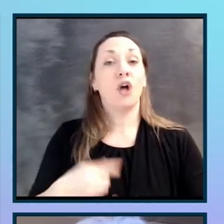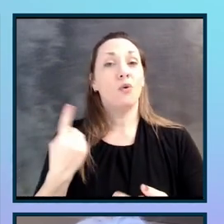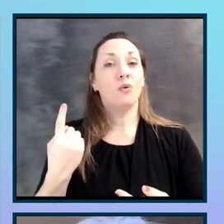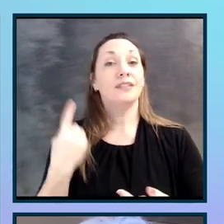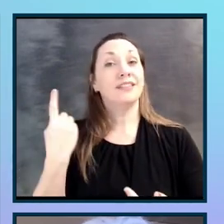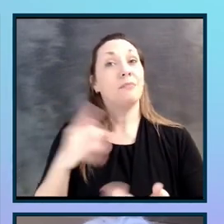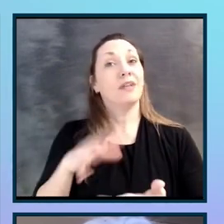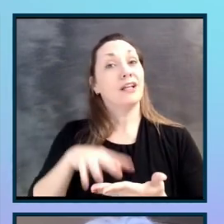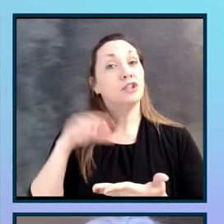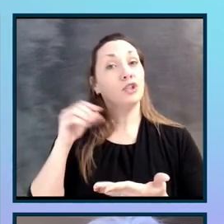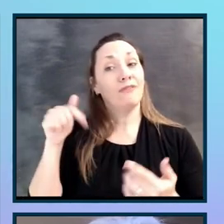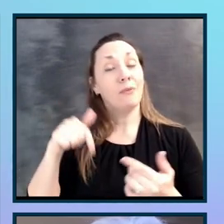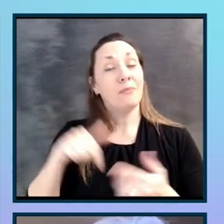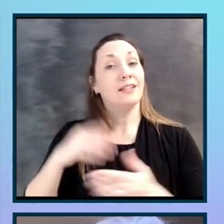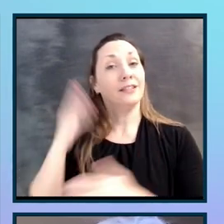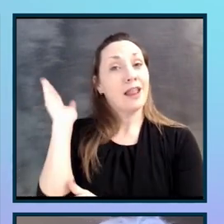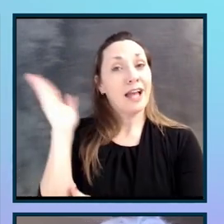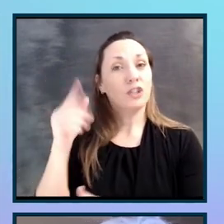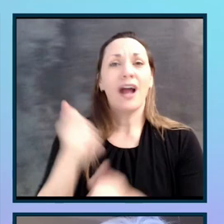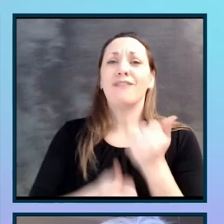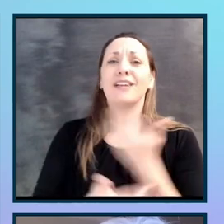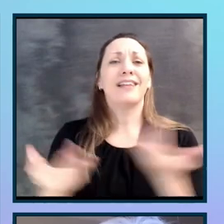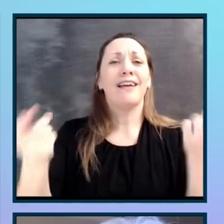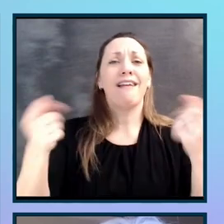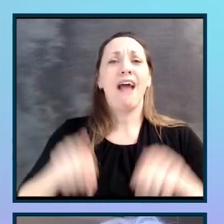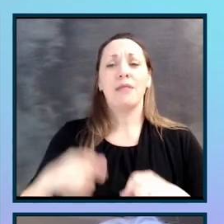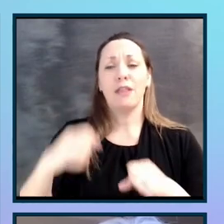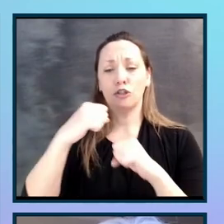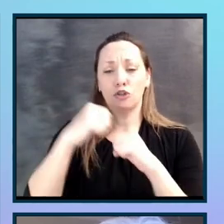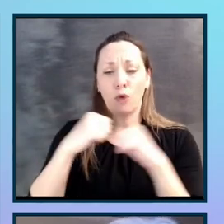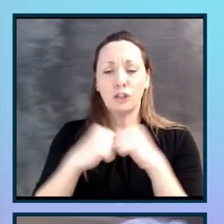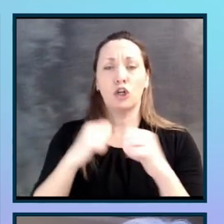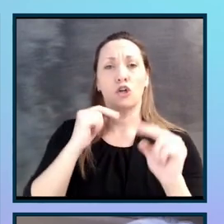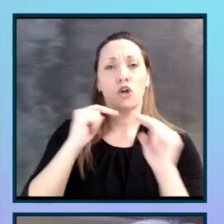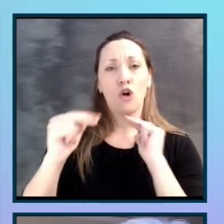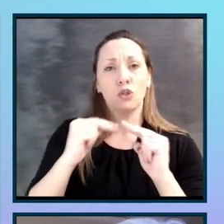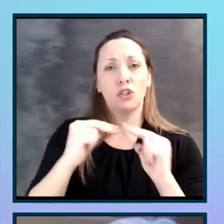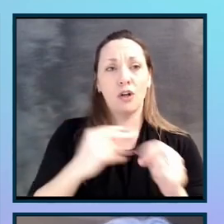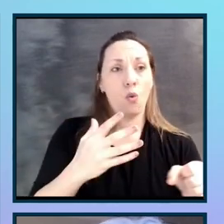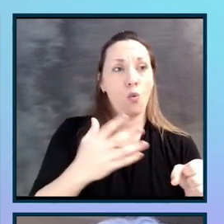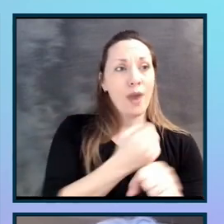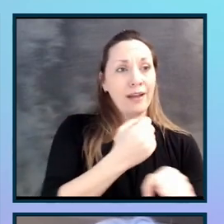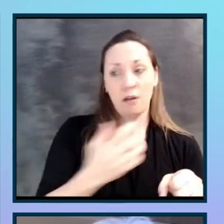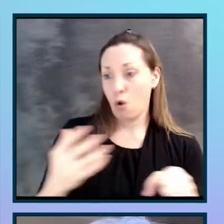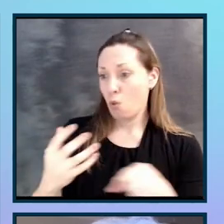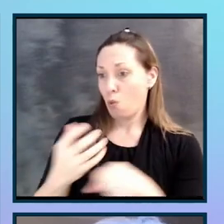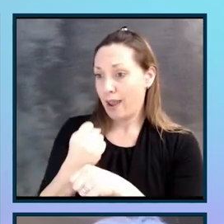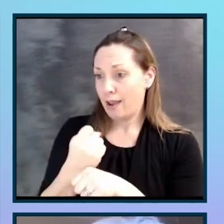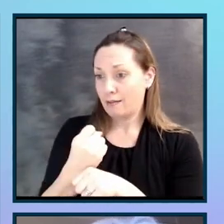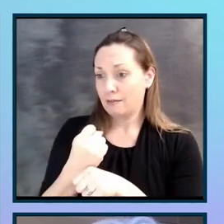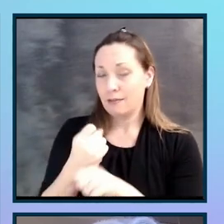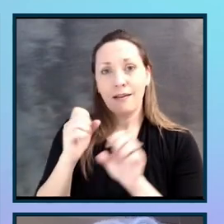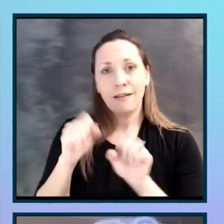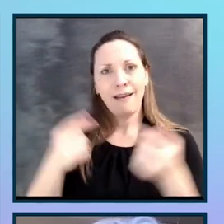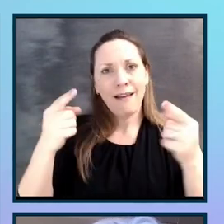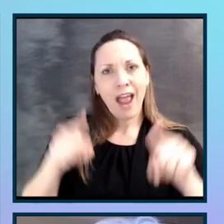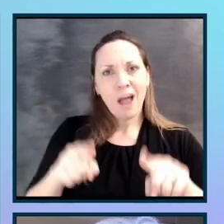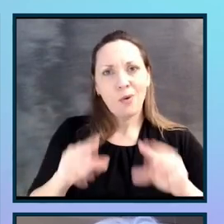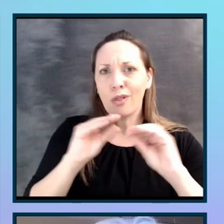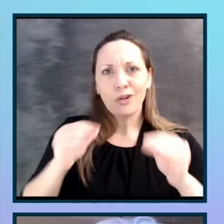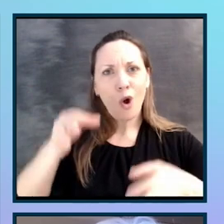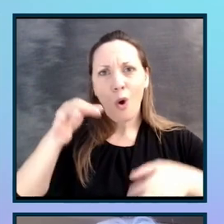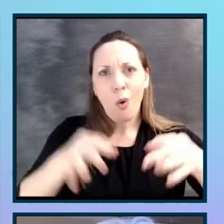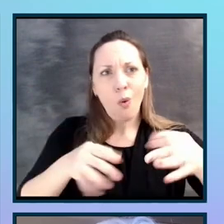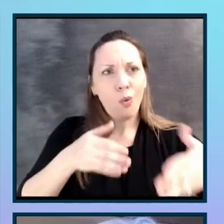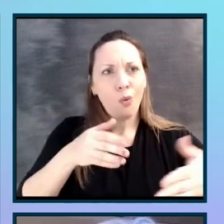that happened in the structured negotiation, win-wins, can happen without any law at all. It